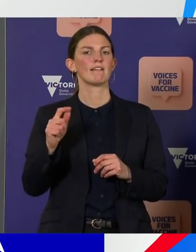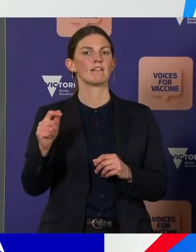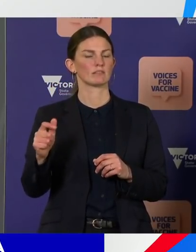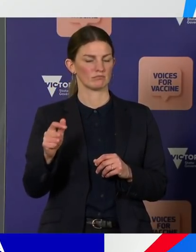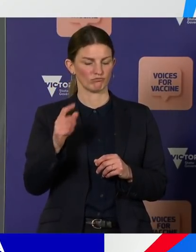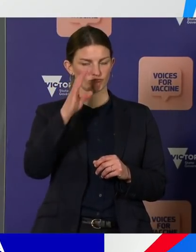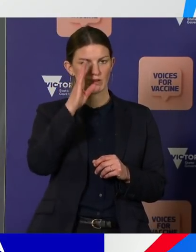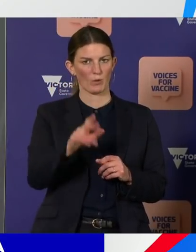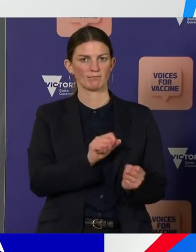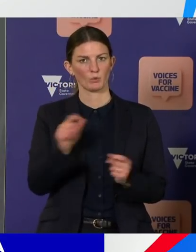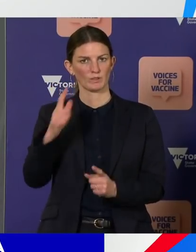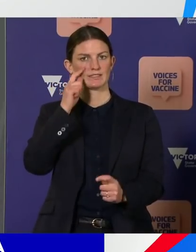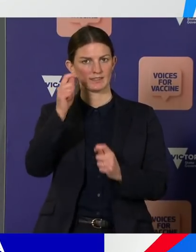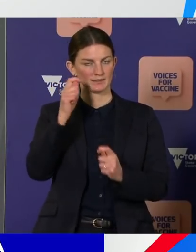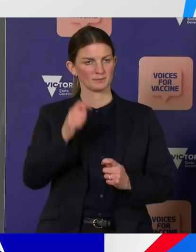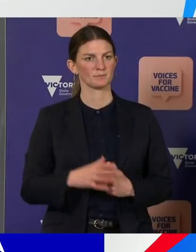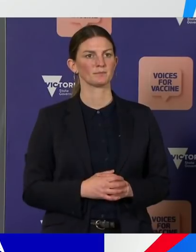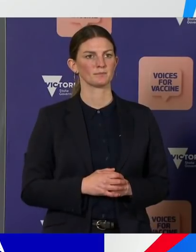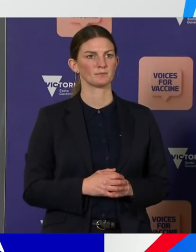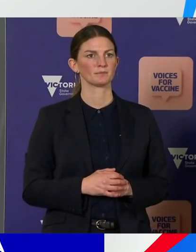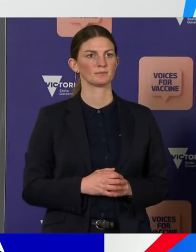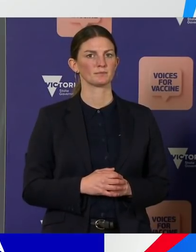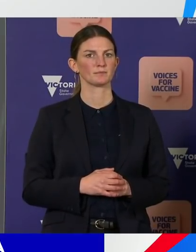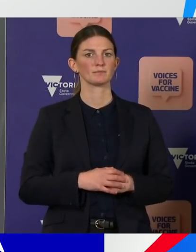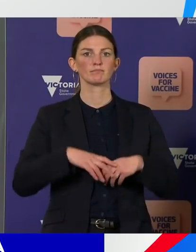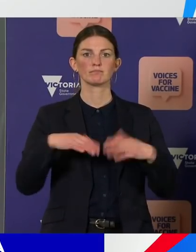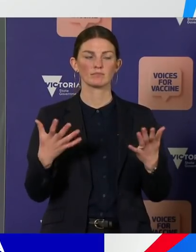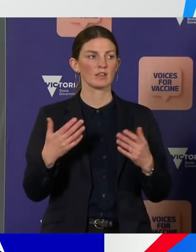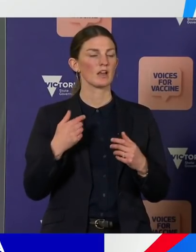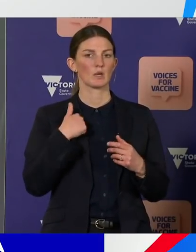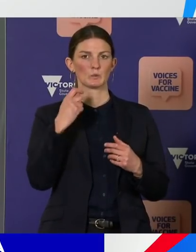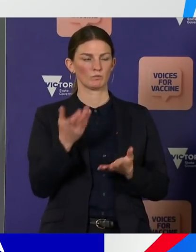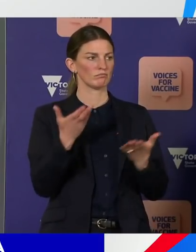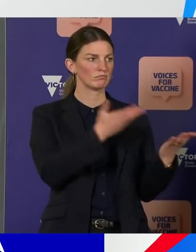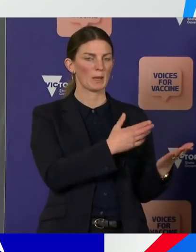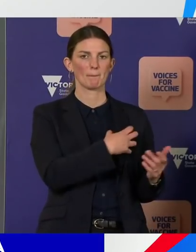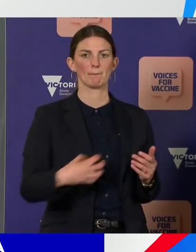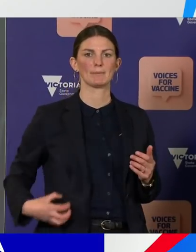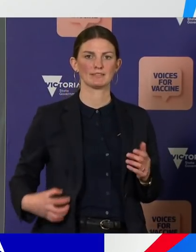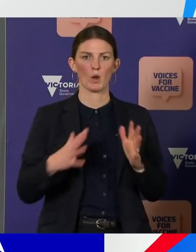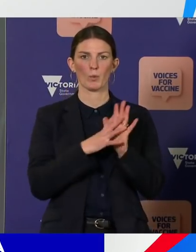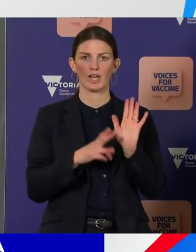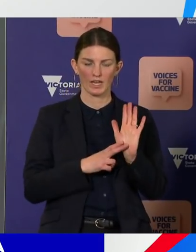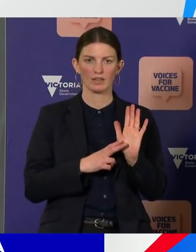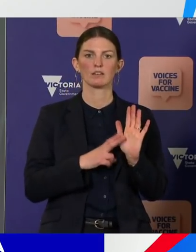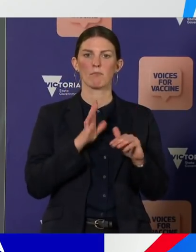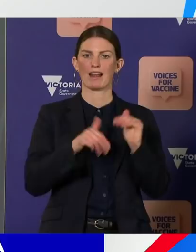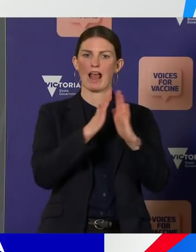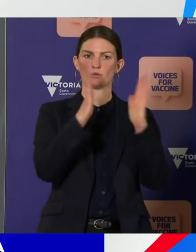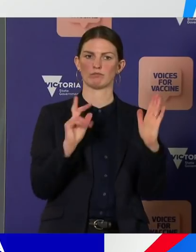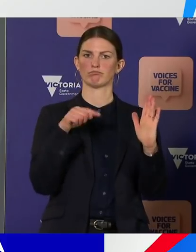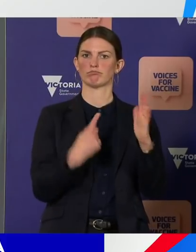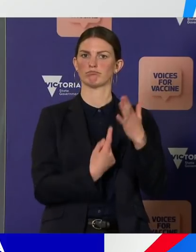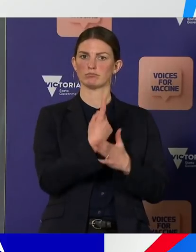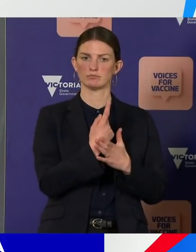apparent. Before I hand over to Minister Wynne and to Jerome, I just point out that with Parliament